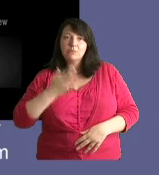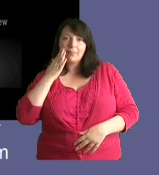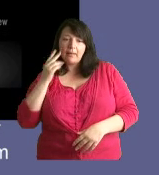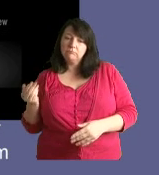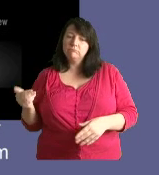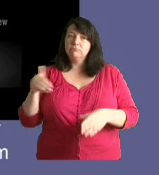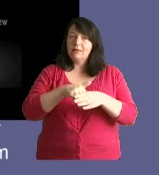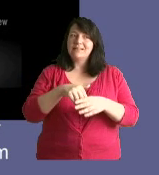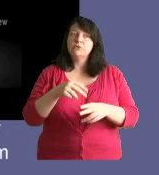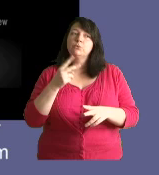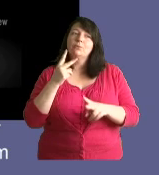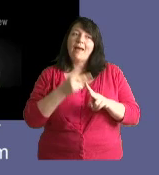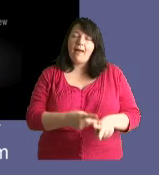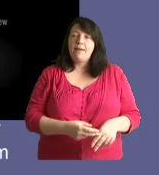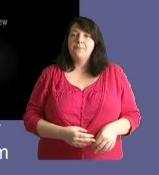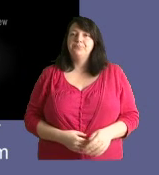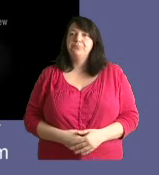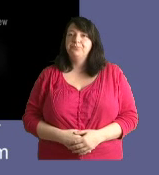their rights are and how it can work for them.